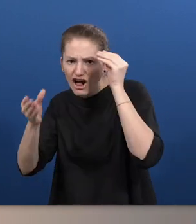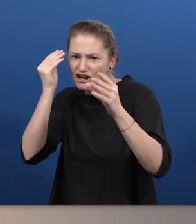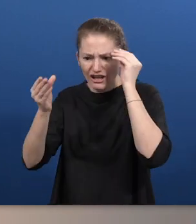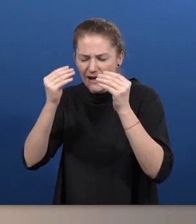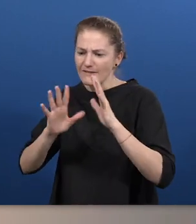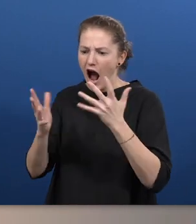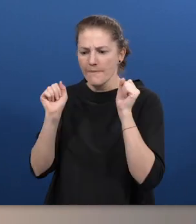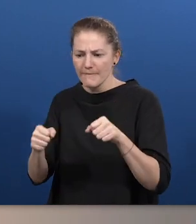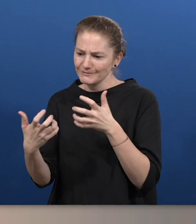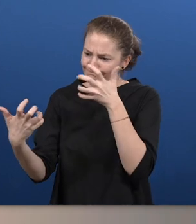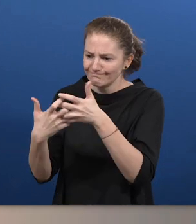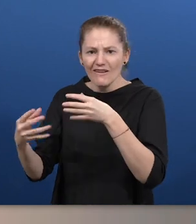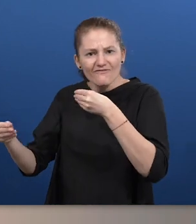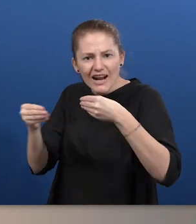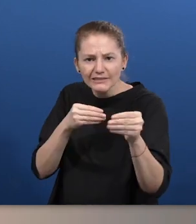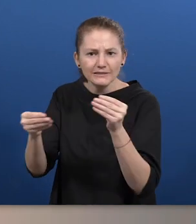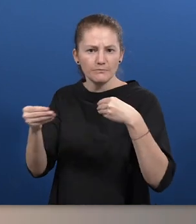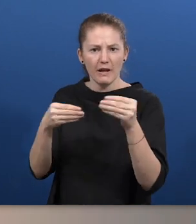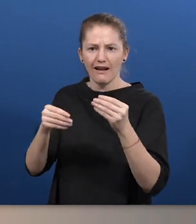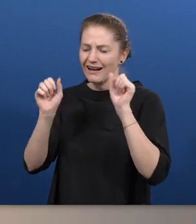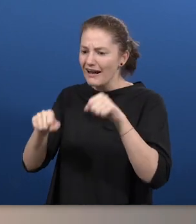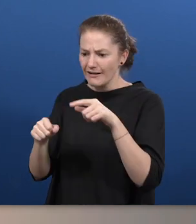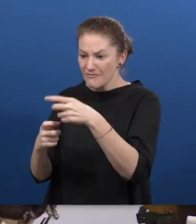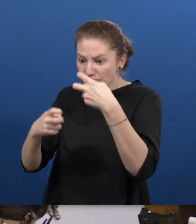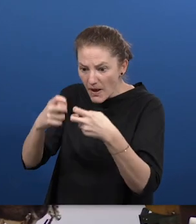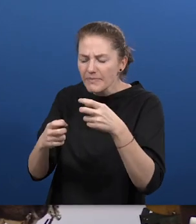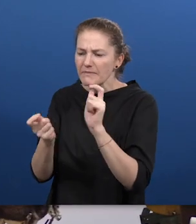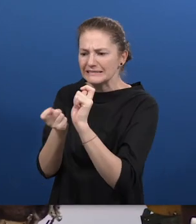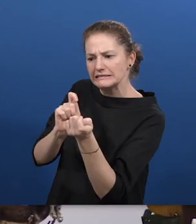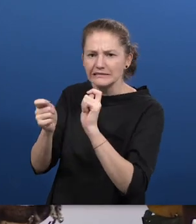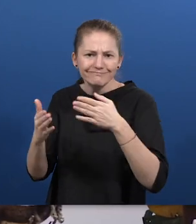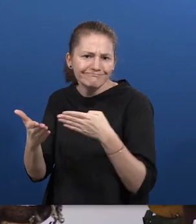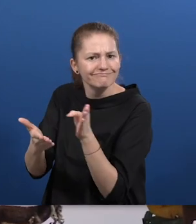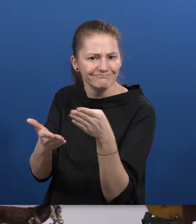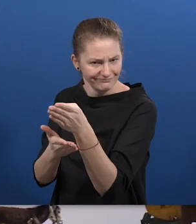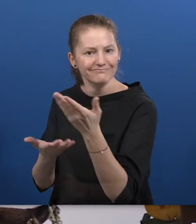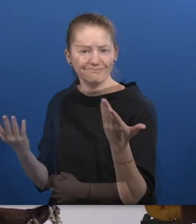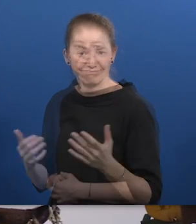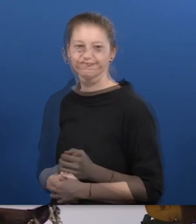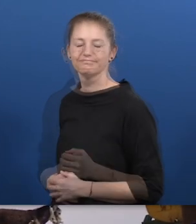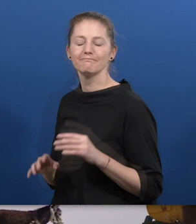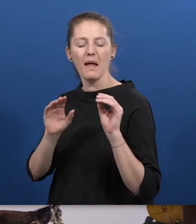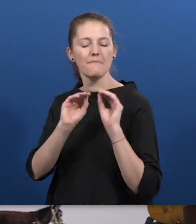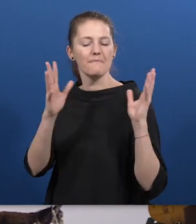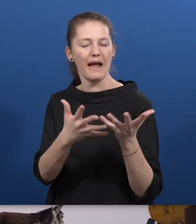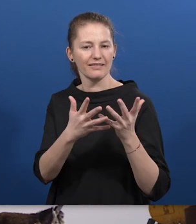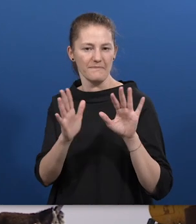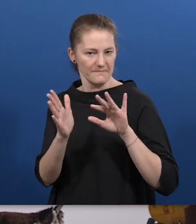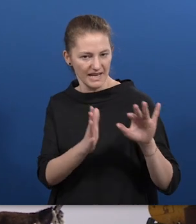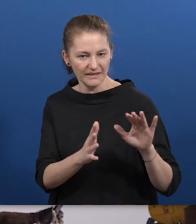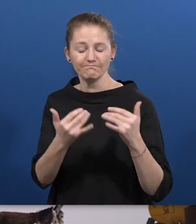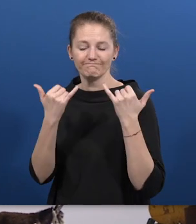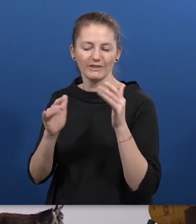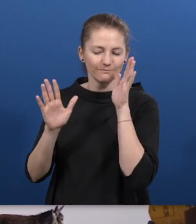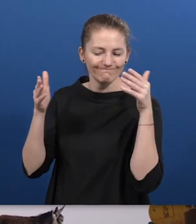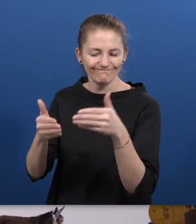much more flexible and we need to be planning for those problems. Regardless of the pandemic, in many cases, poverty is